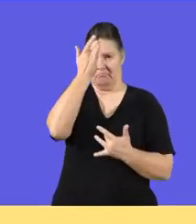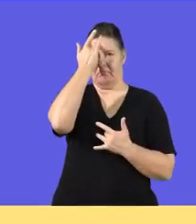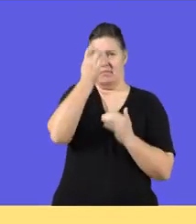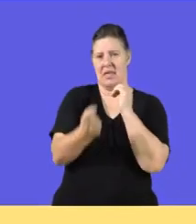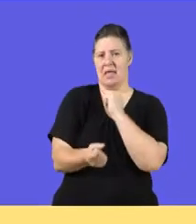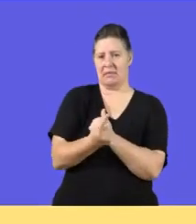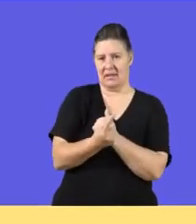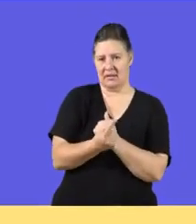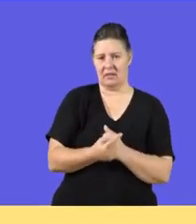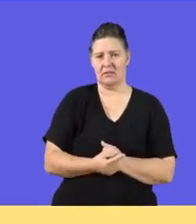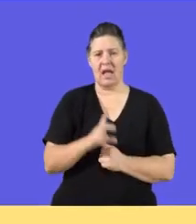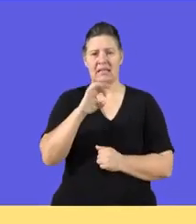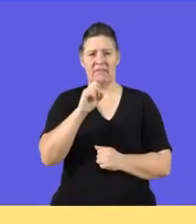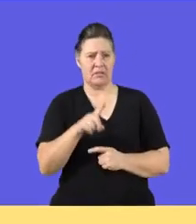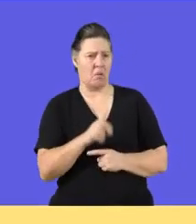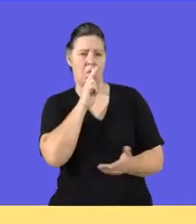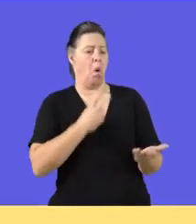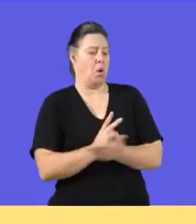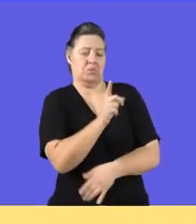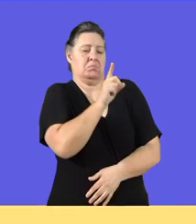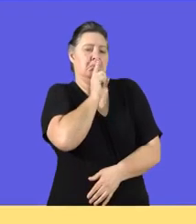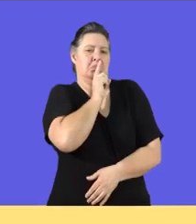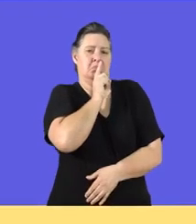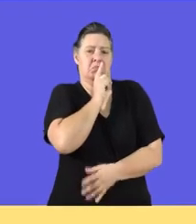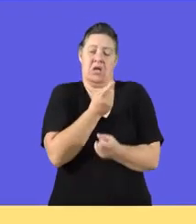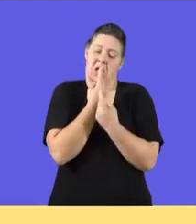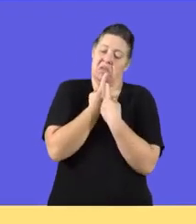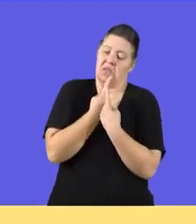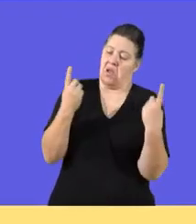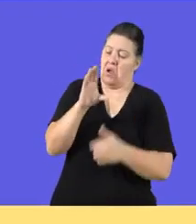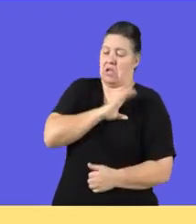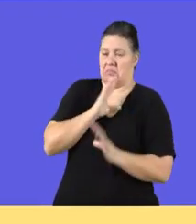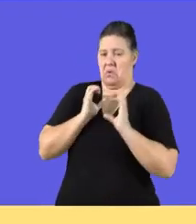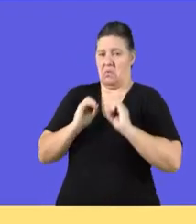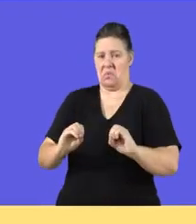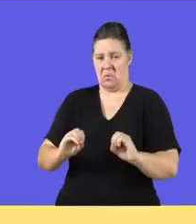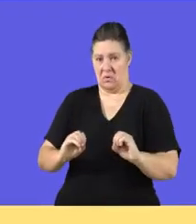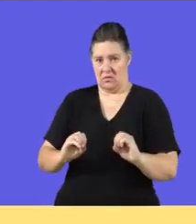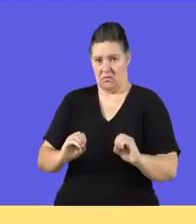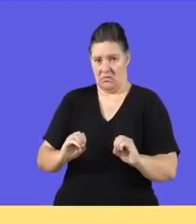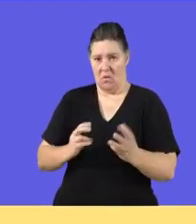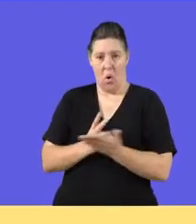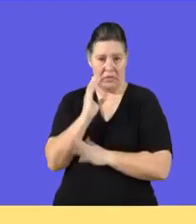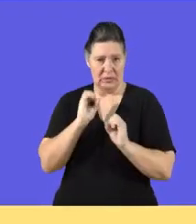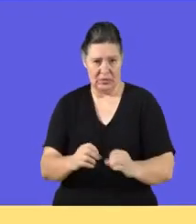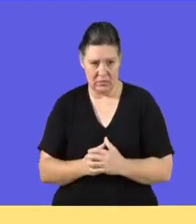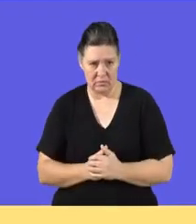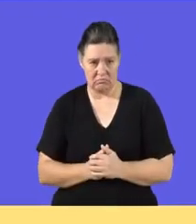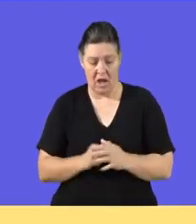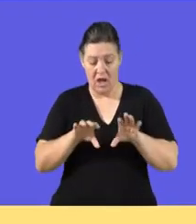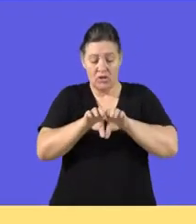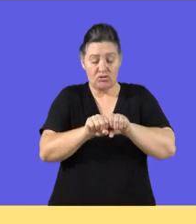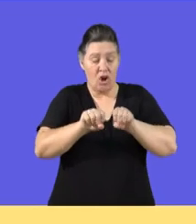customers. David has decided not to be honest with his customers, all right? So